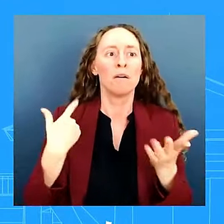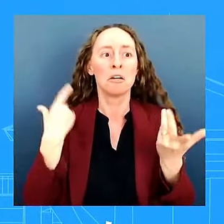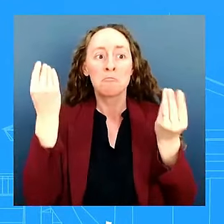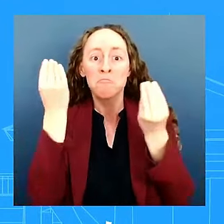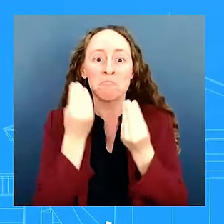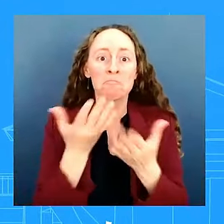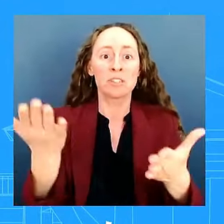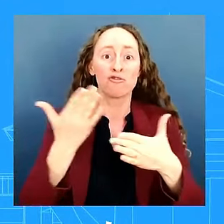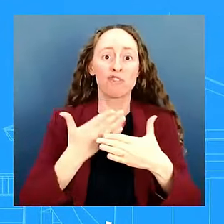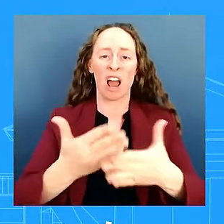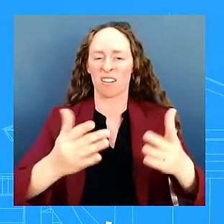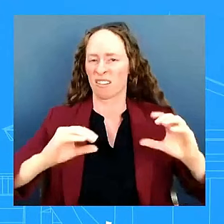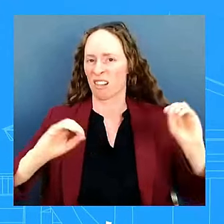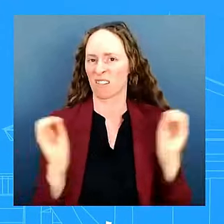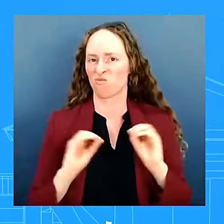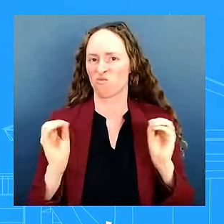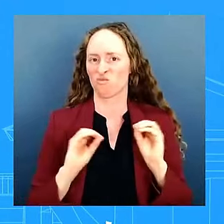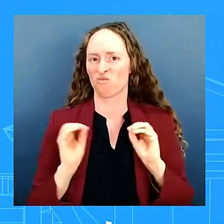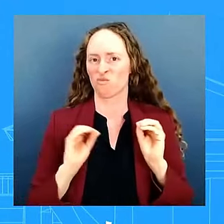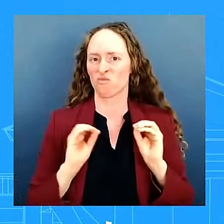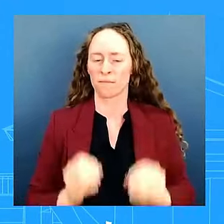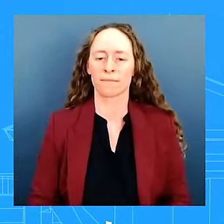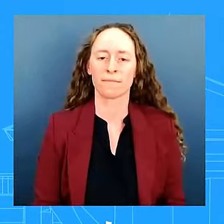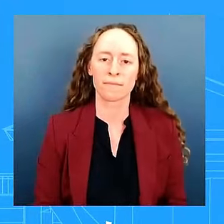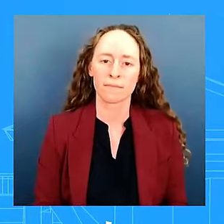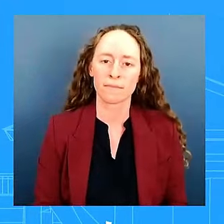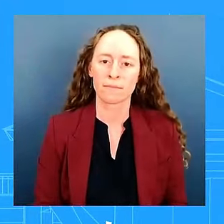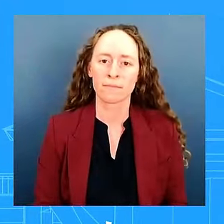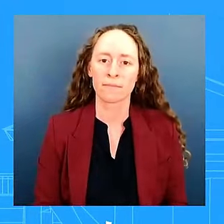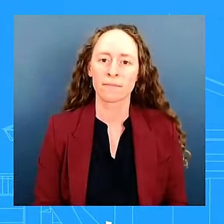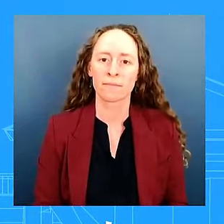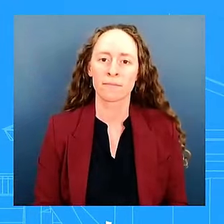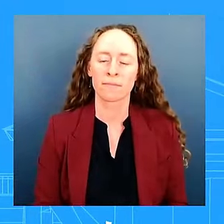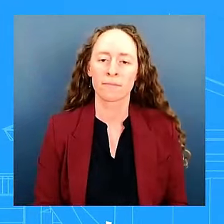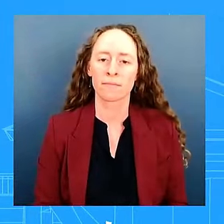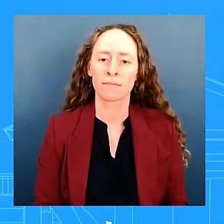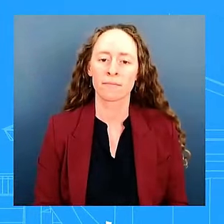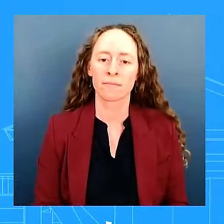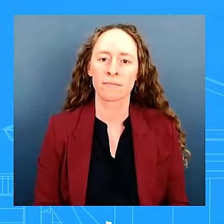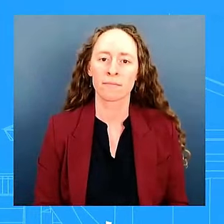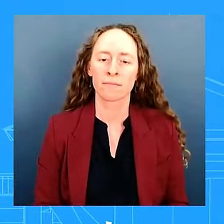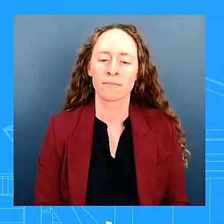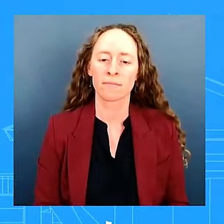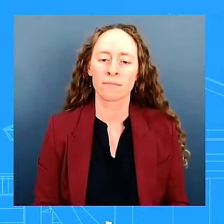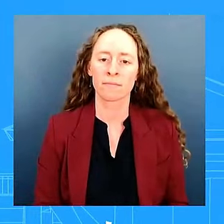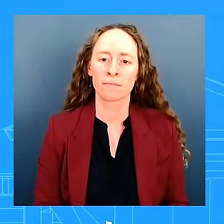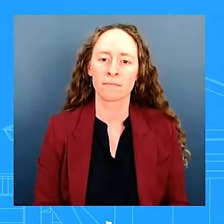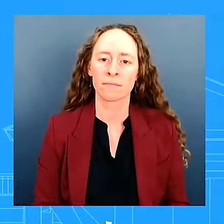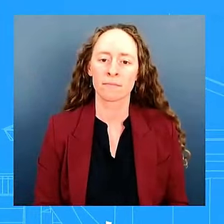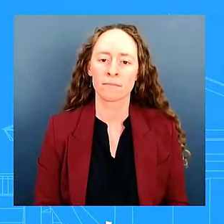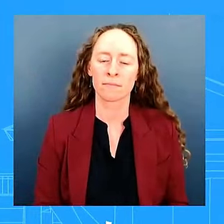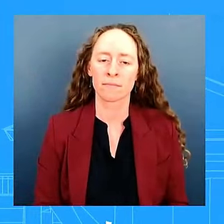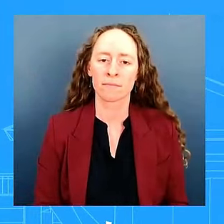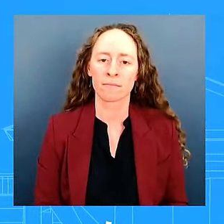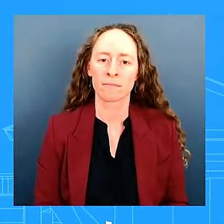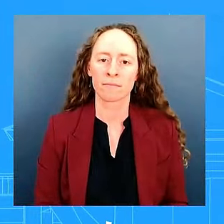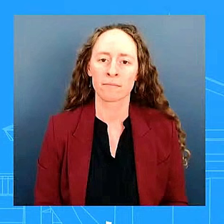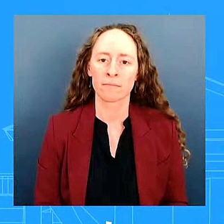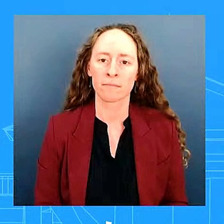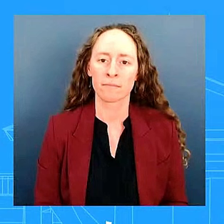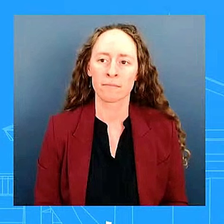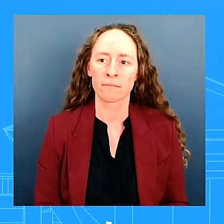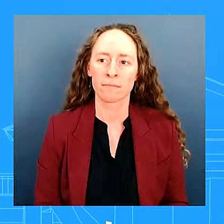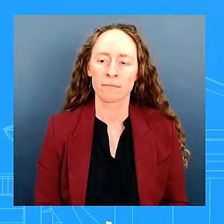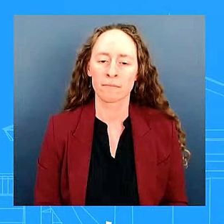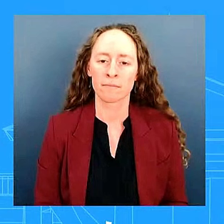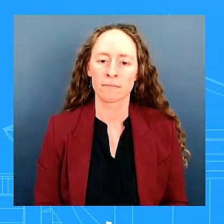um thanks um the statement that the president released yesterday described the killing